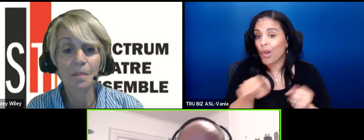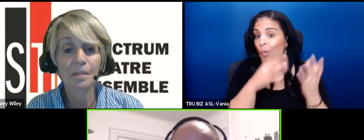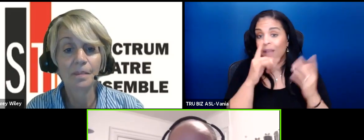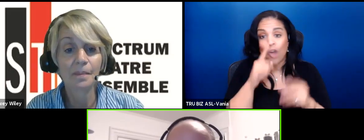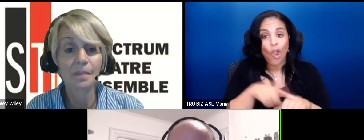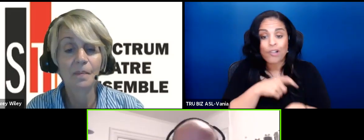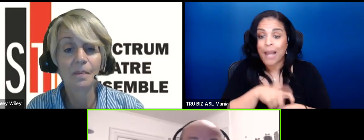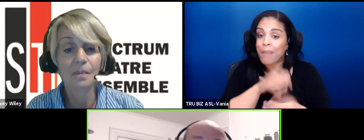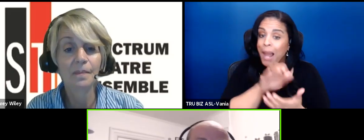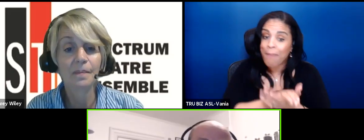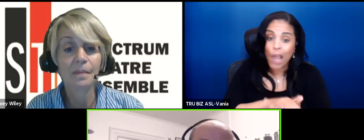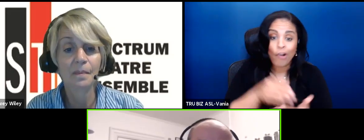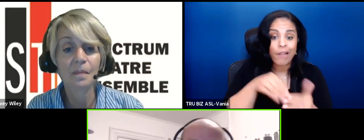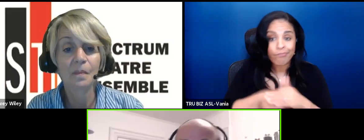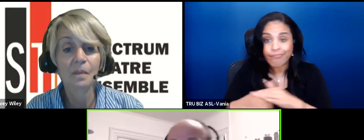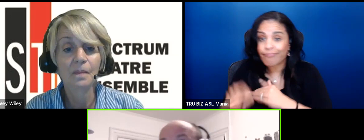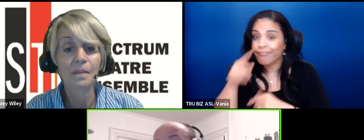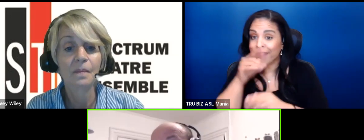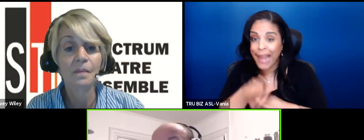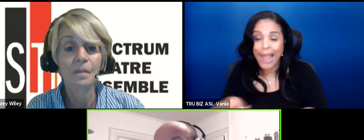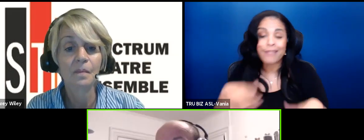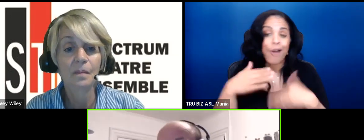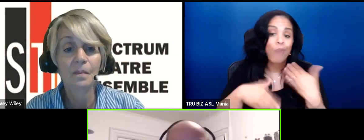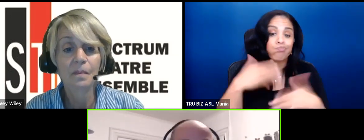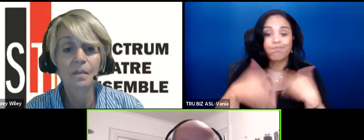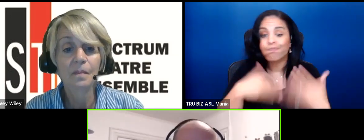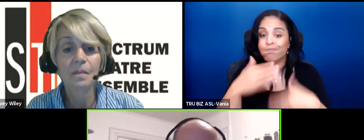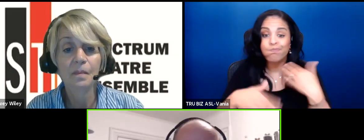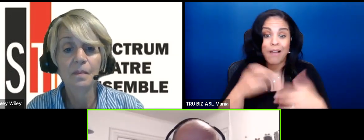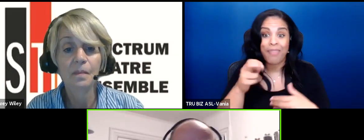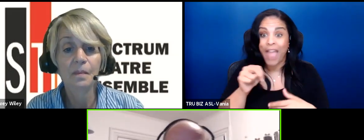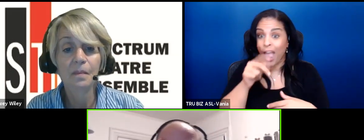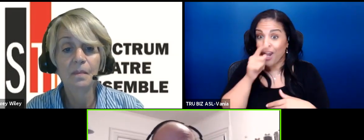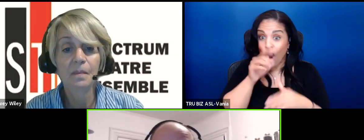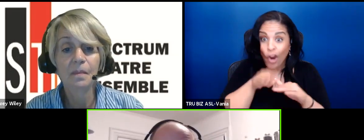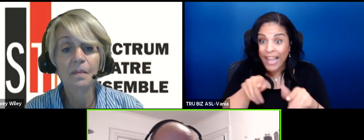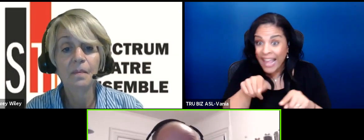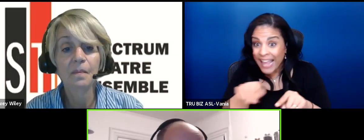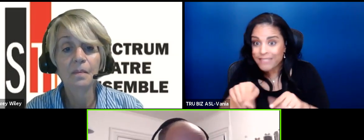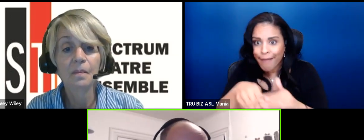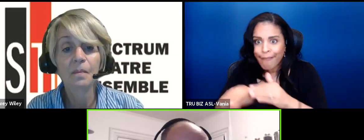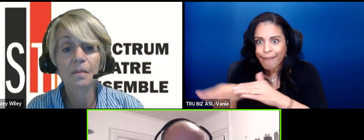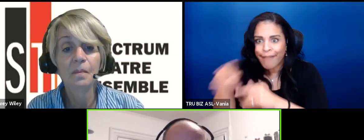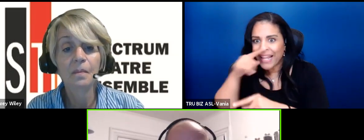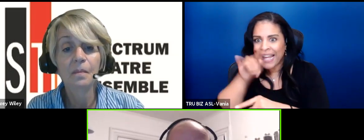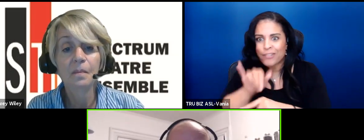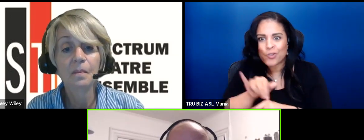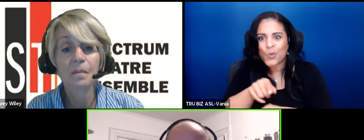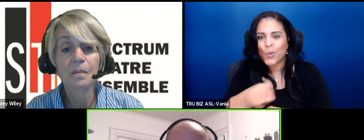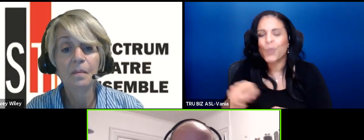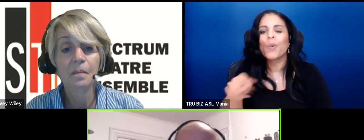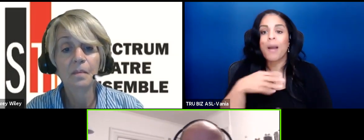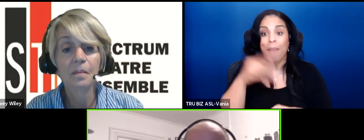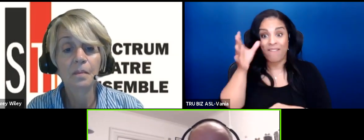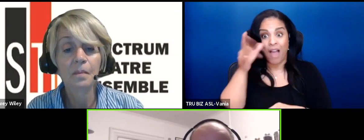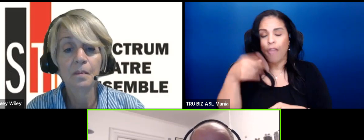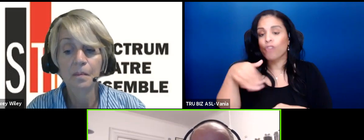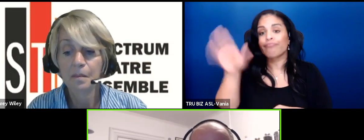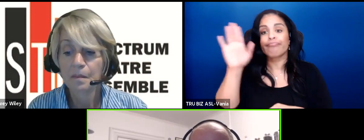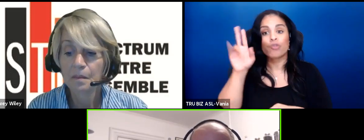married she had kids life goes on then her kids have kids and uh my father has off to Vietnam